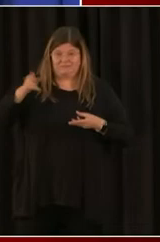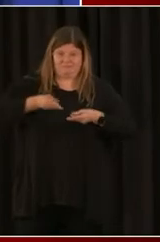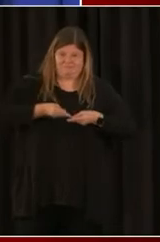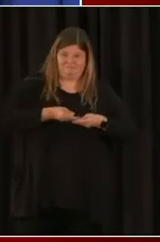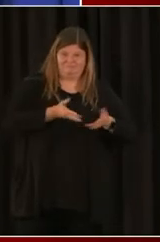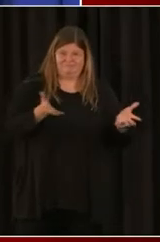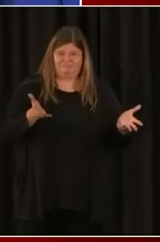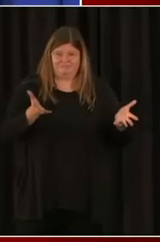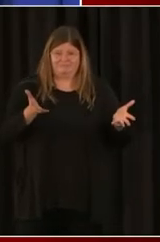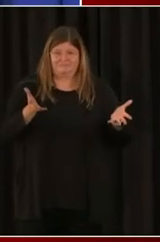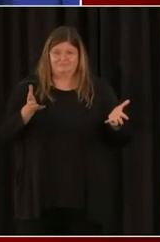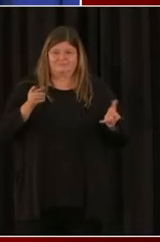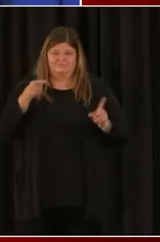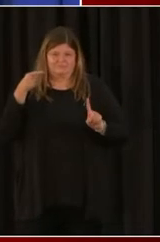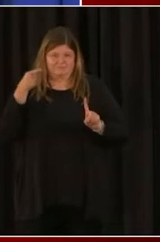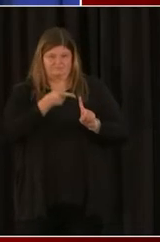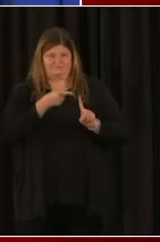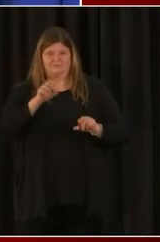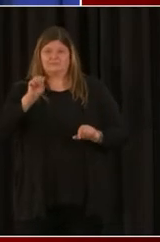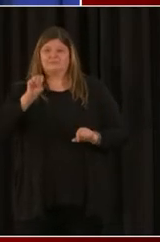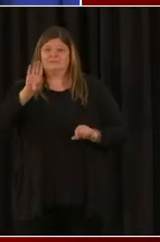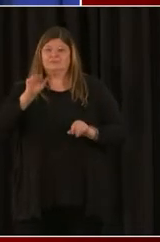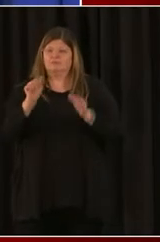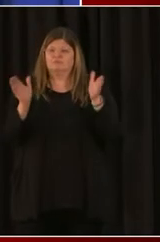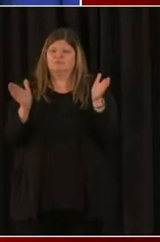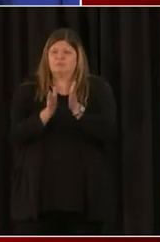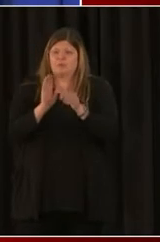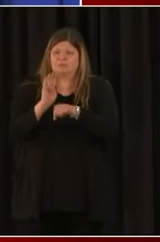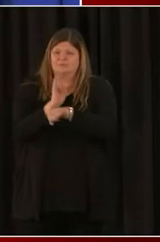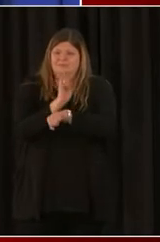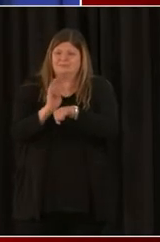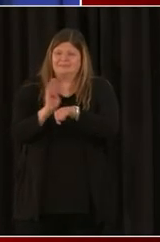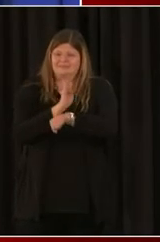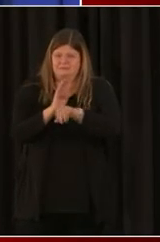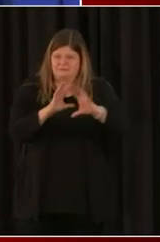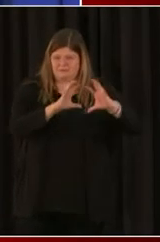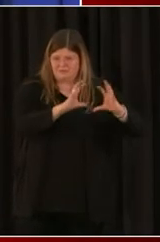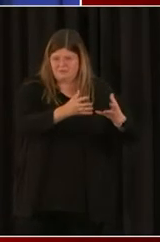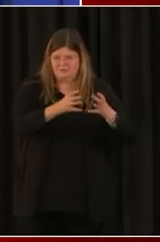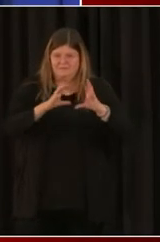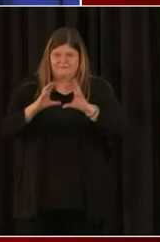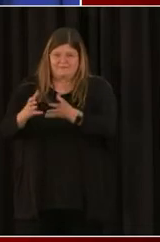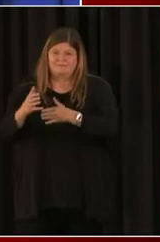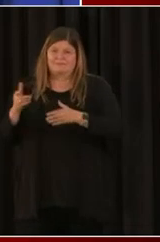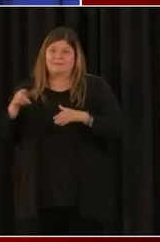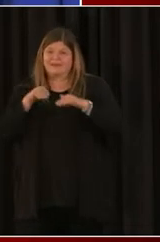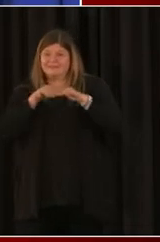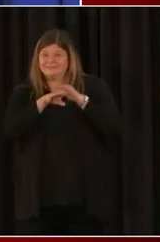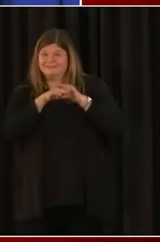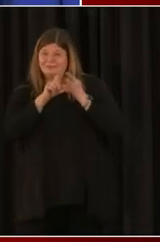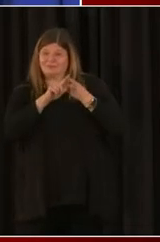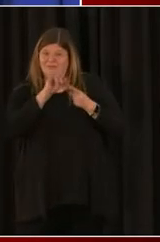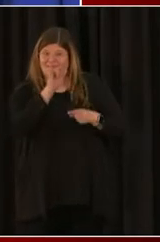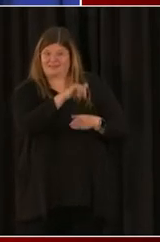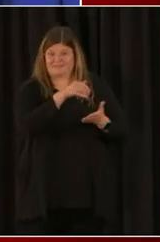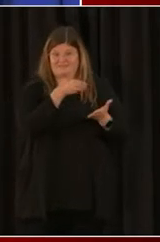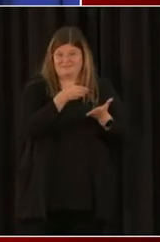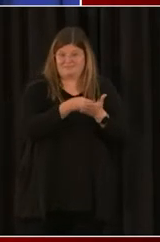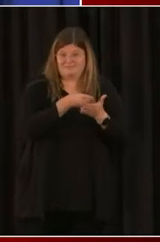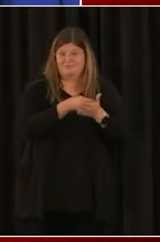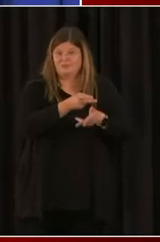for businesses and organizations to access money, loan, which is a forgivable loan for